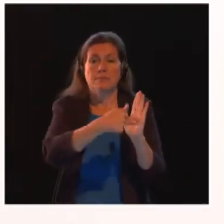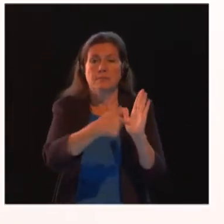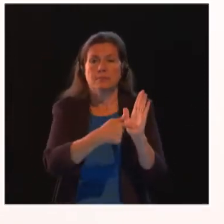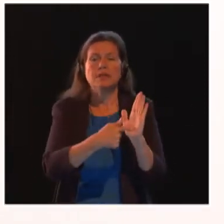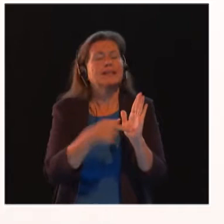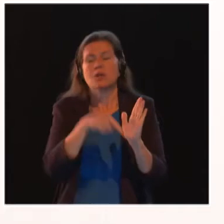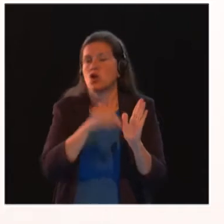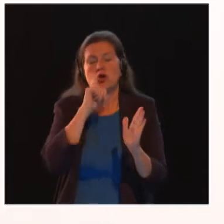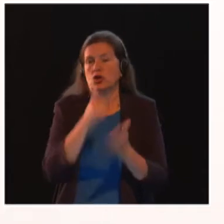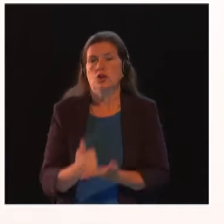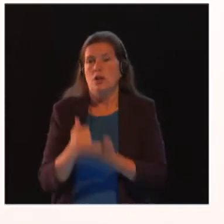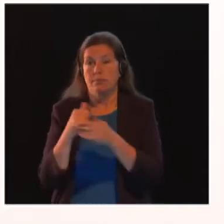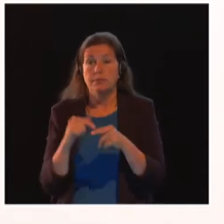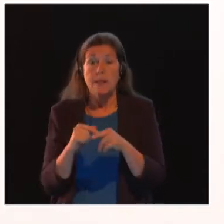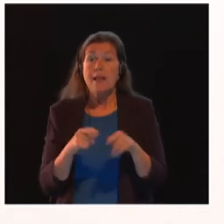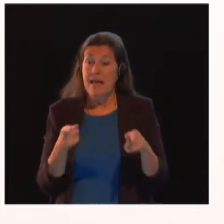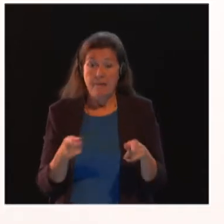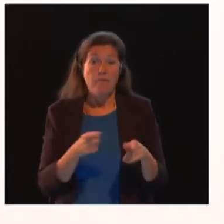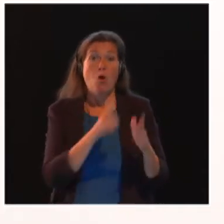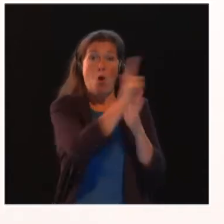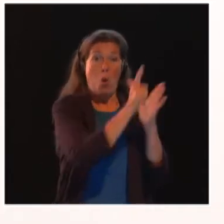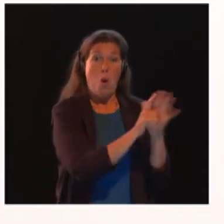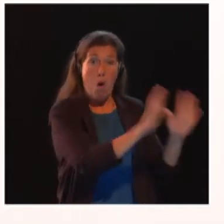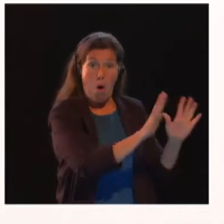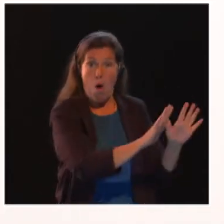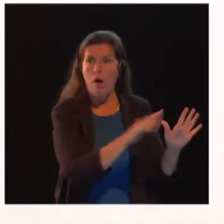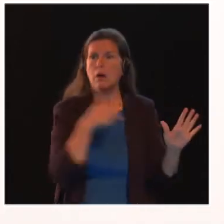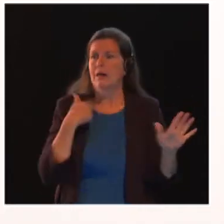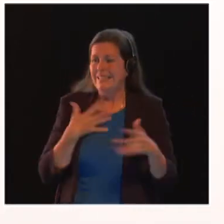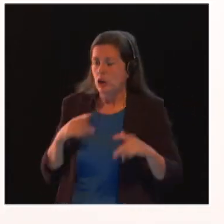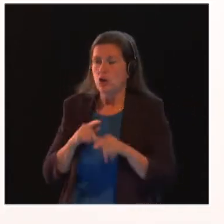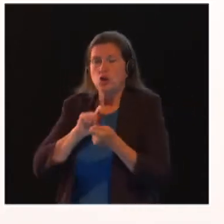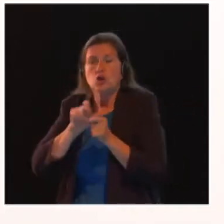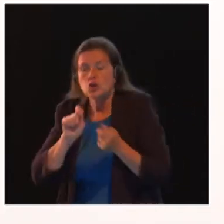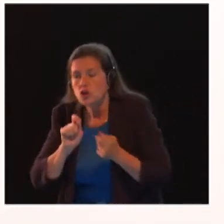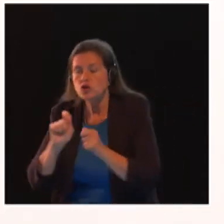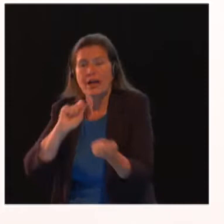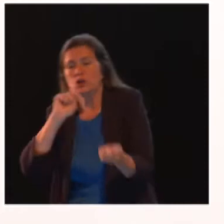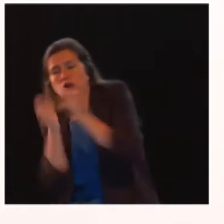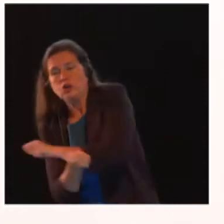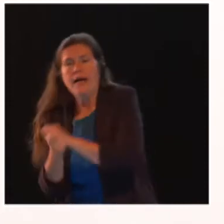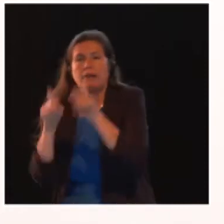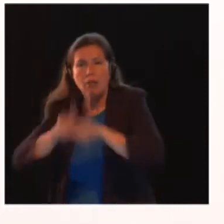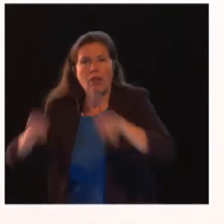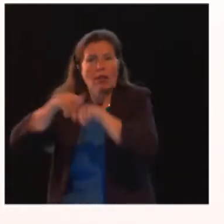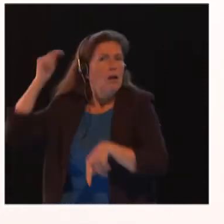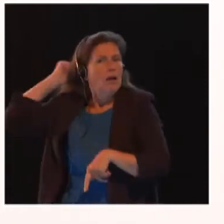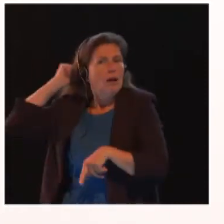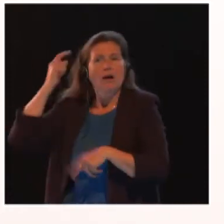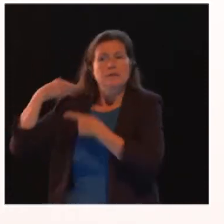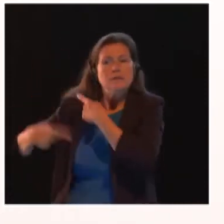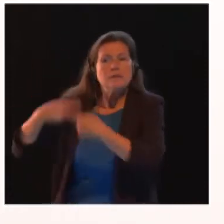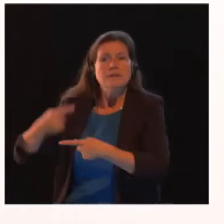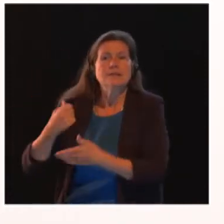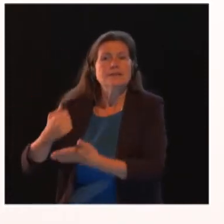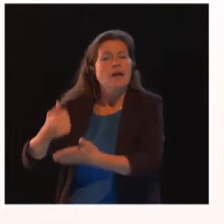if we do not address the actual stereotype that sustain the practice. So you need your members of parliament